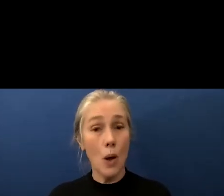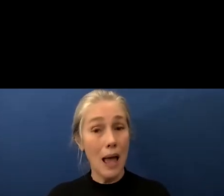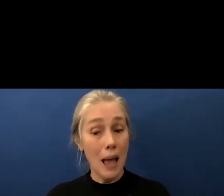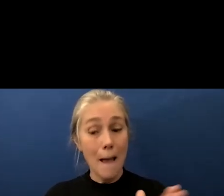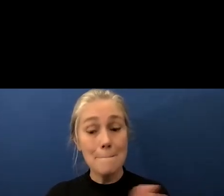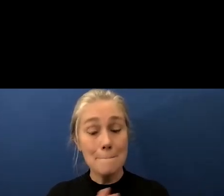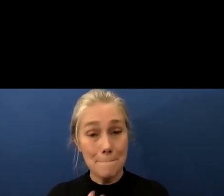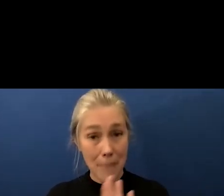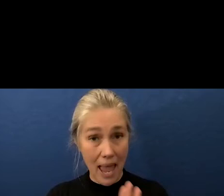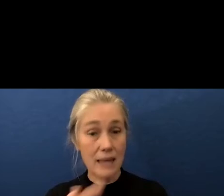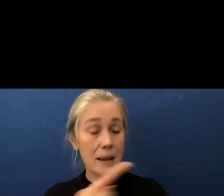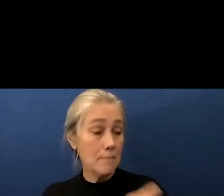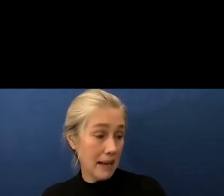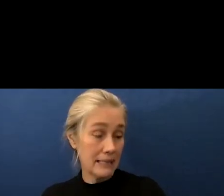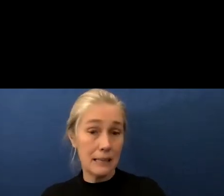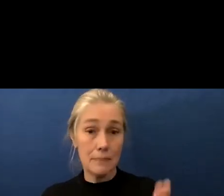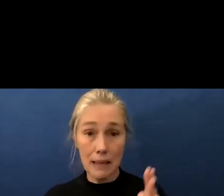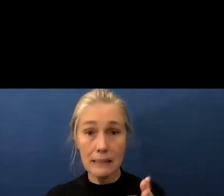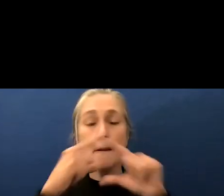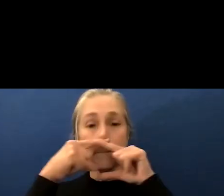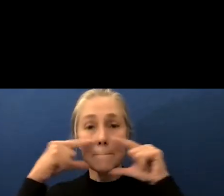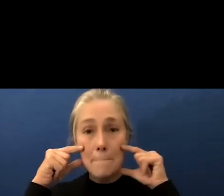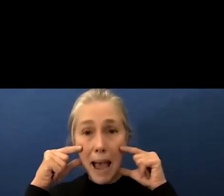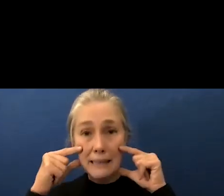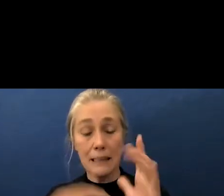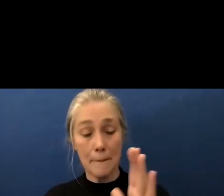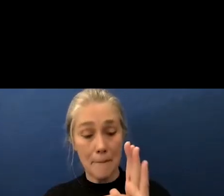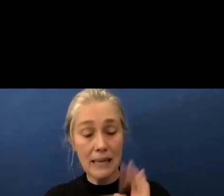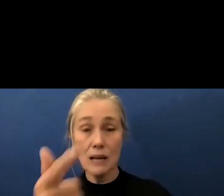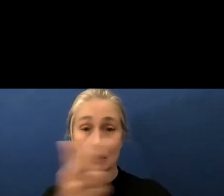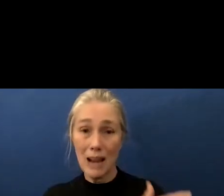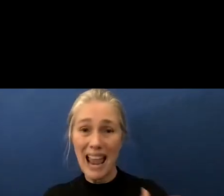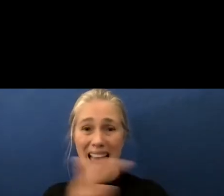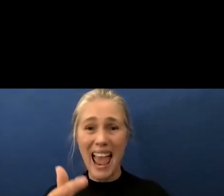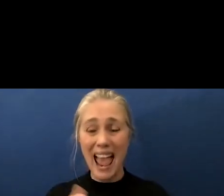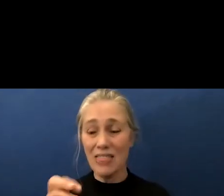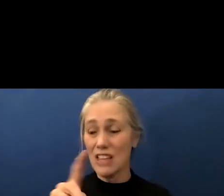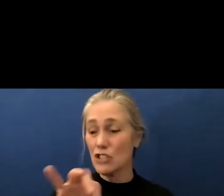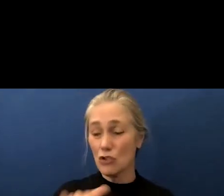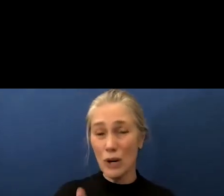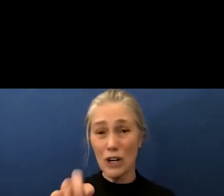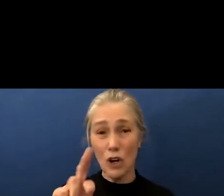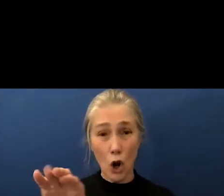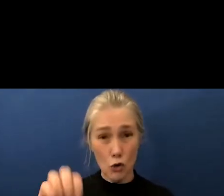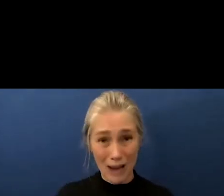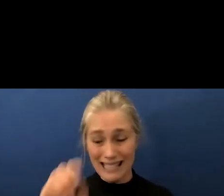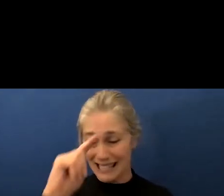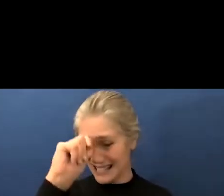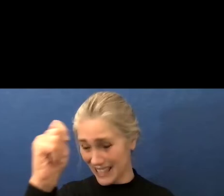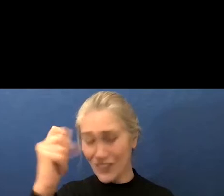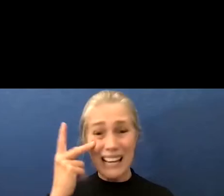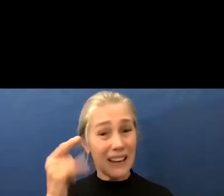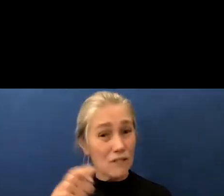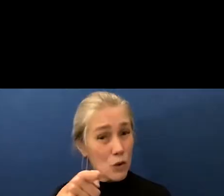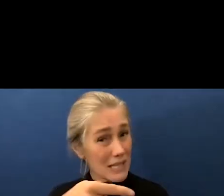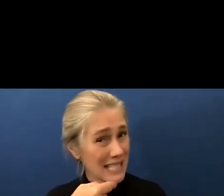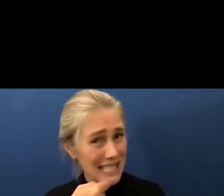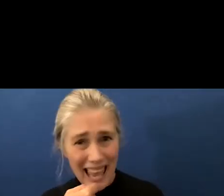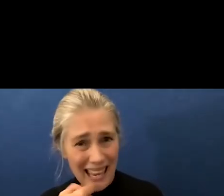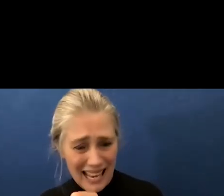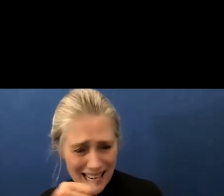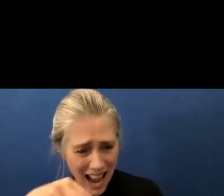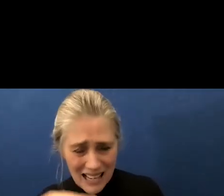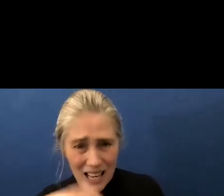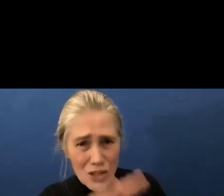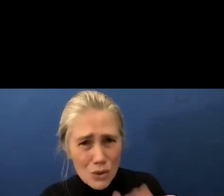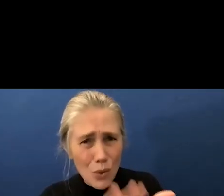ban mass mandates and this critical race theory stuff if you guys say that it's not in our schools